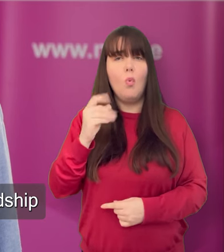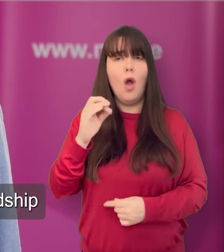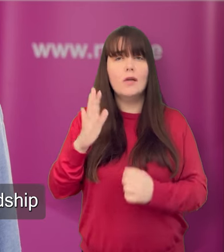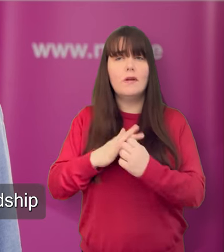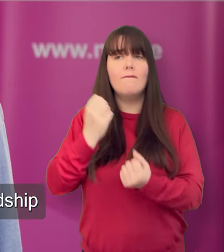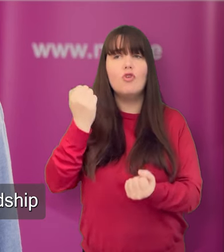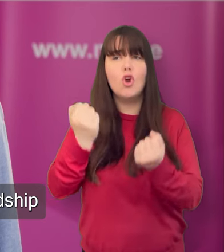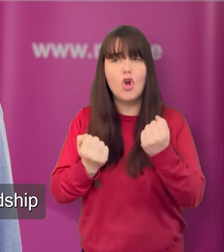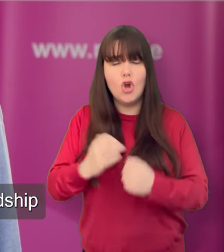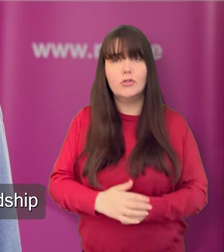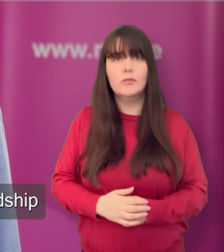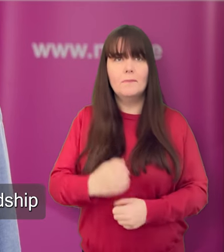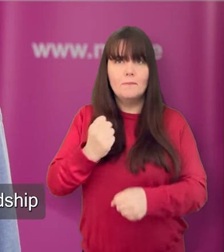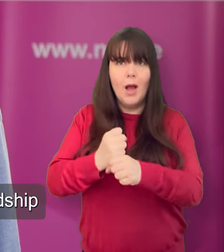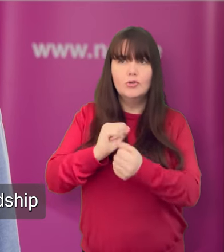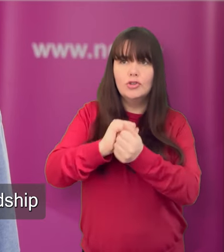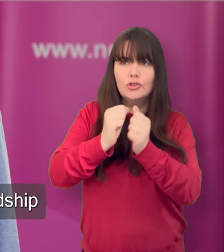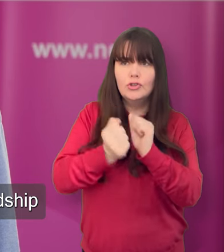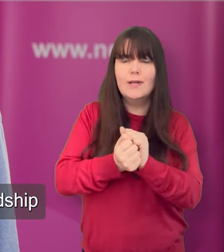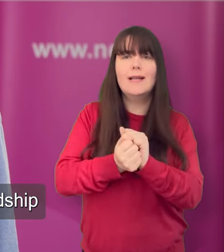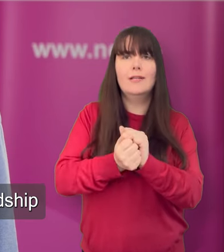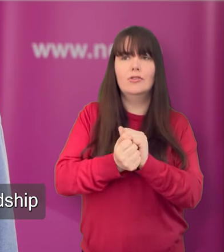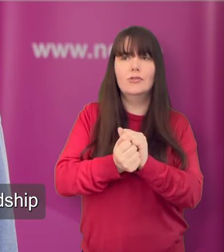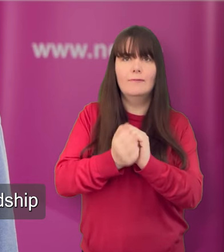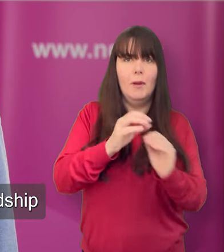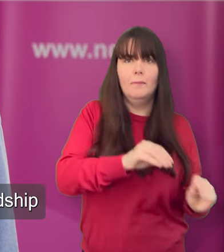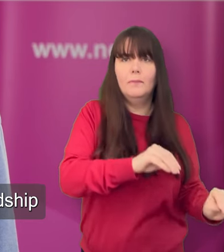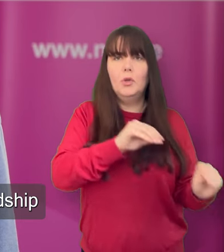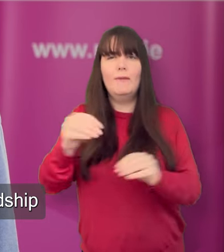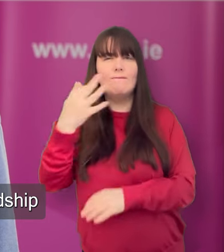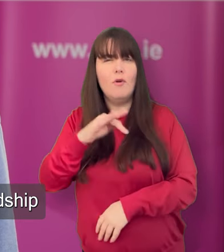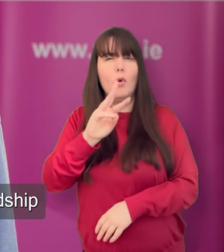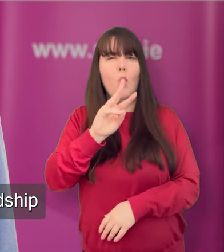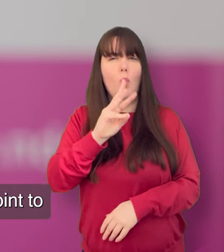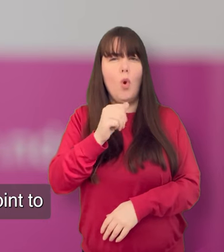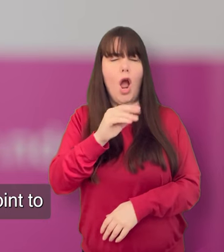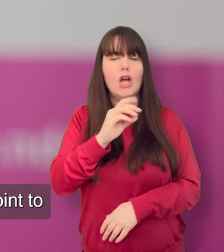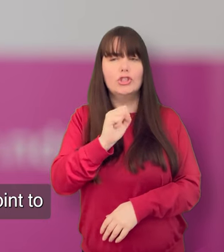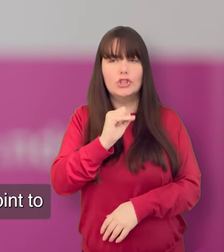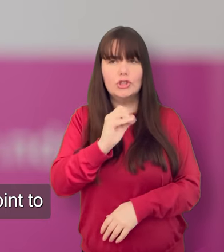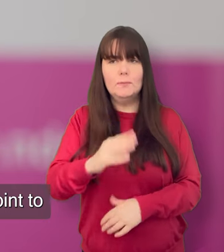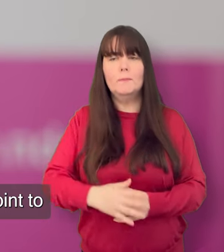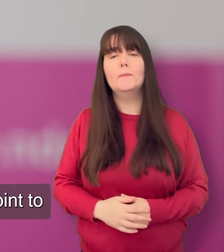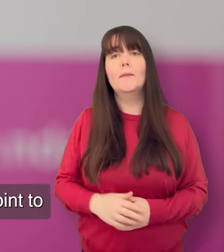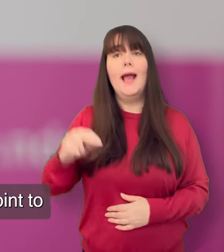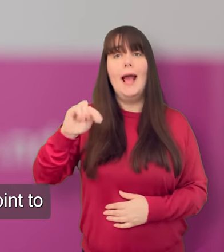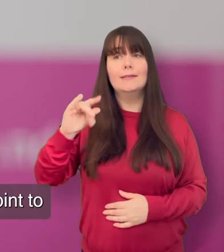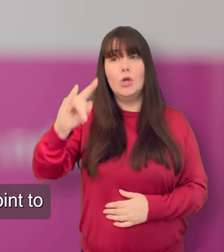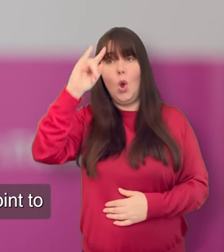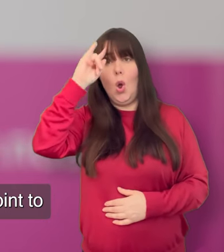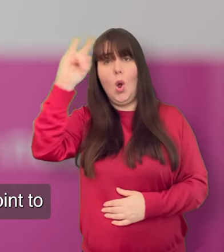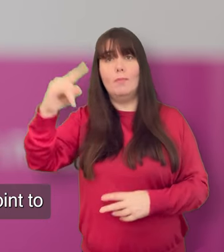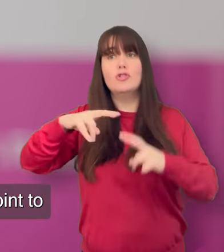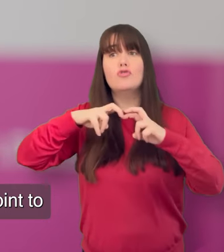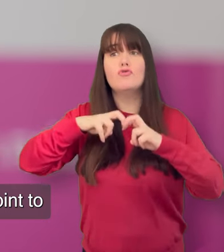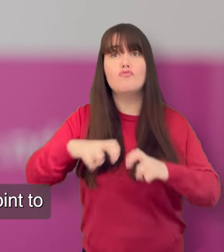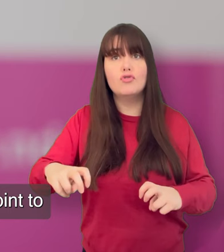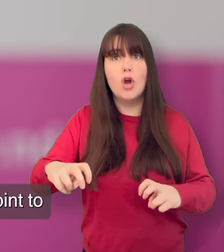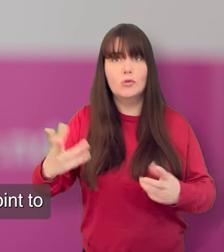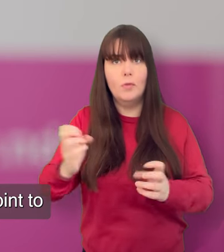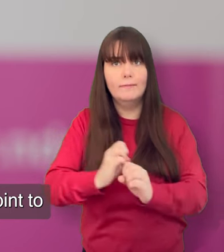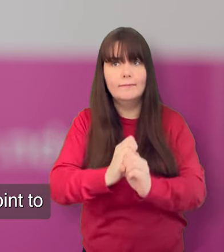and the changes after moving from wardship. NDA hopes this